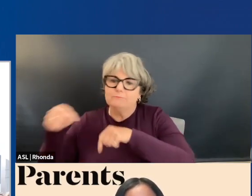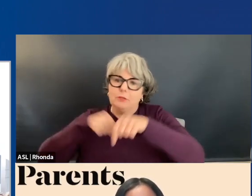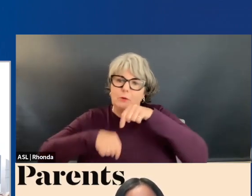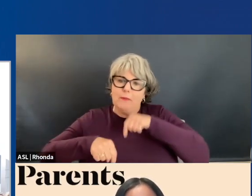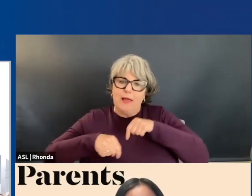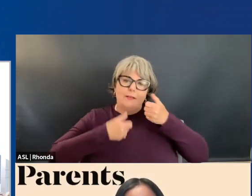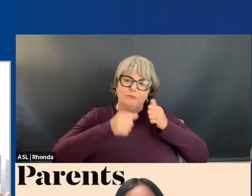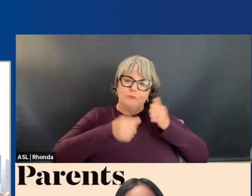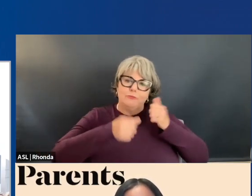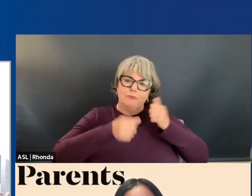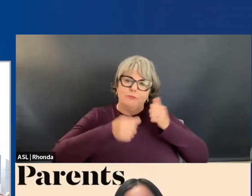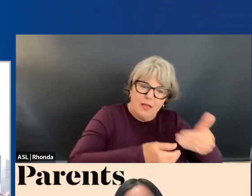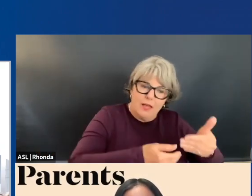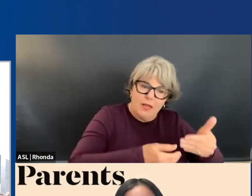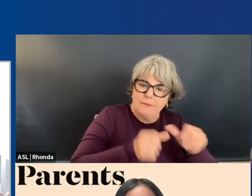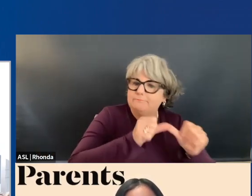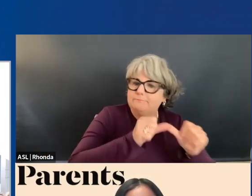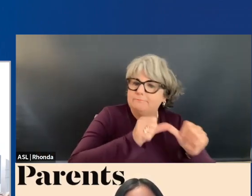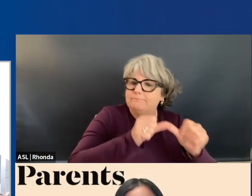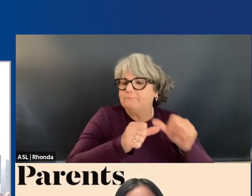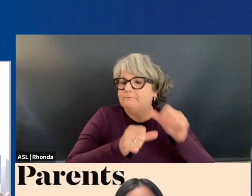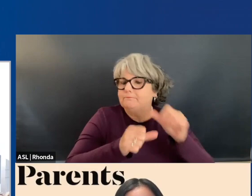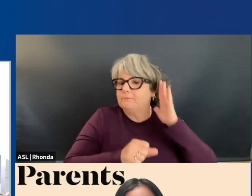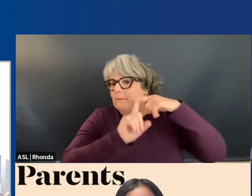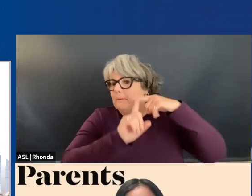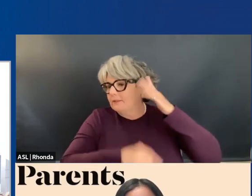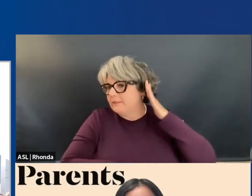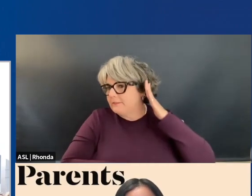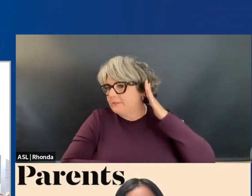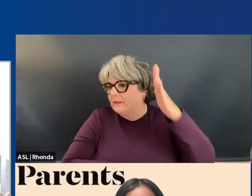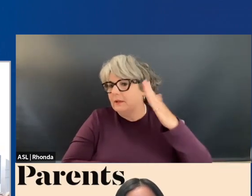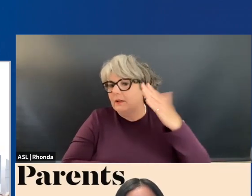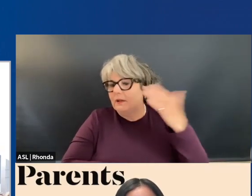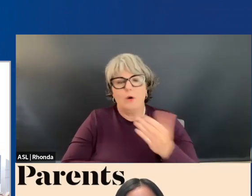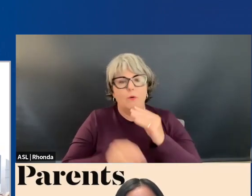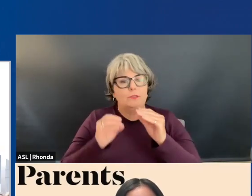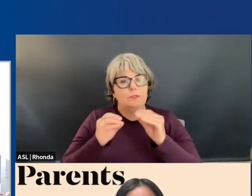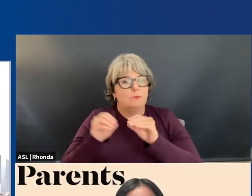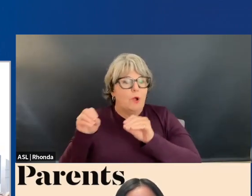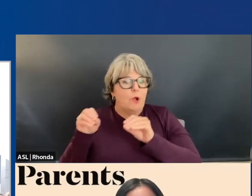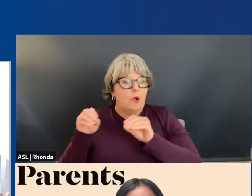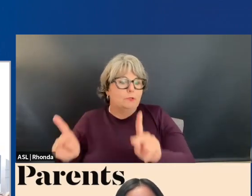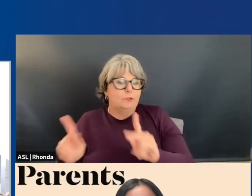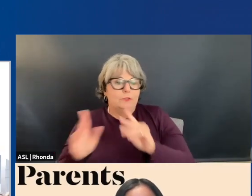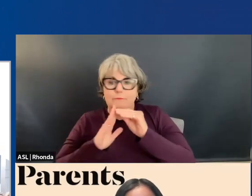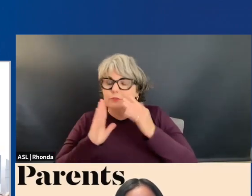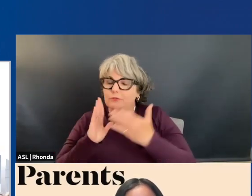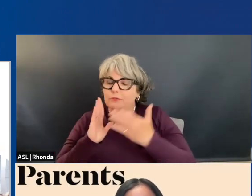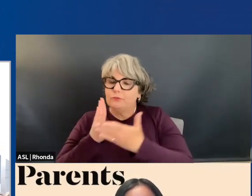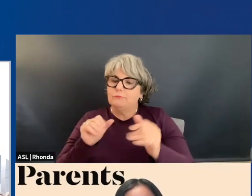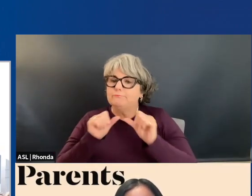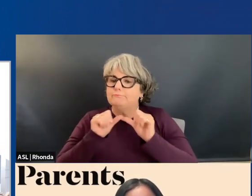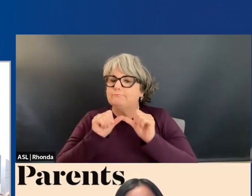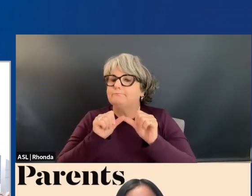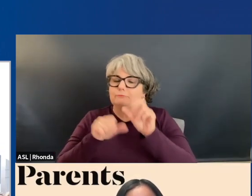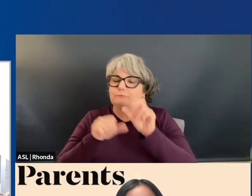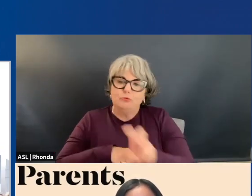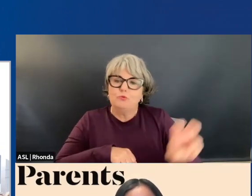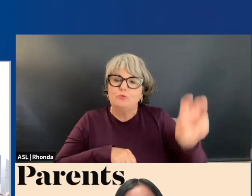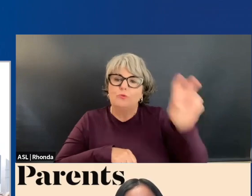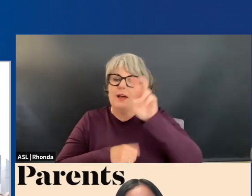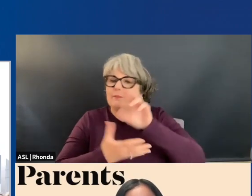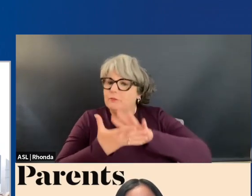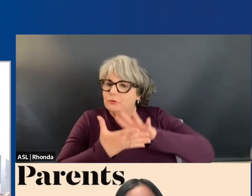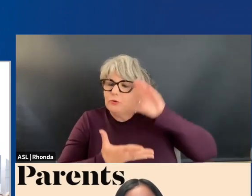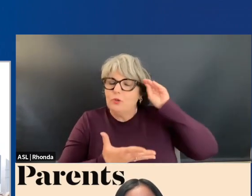any dead ends. We want career pathways to always provide more opportunities for our students to continue to travel, to learn,